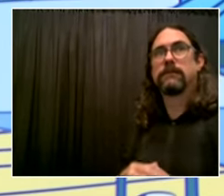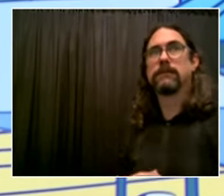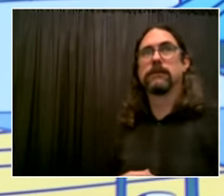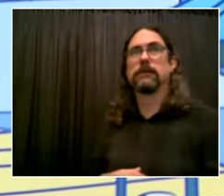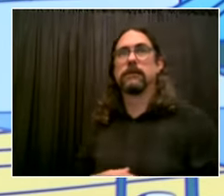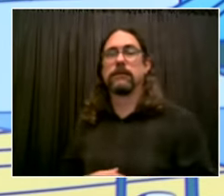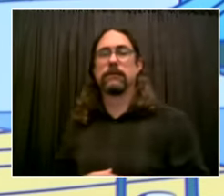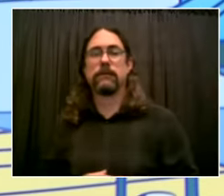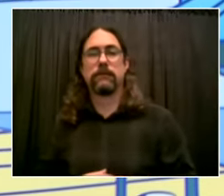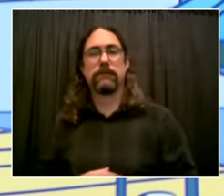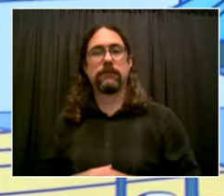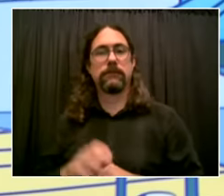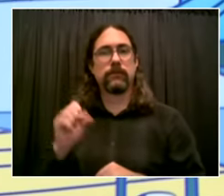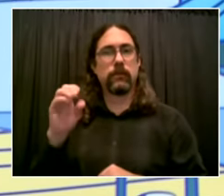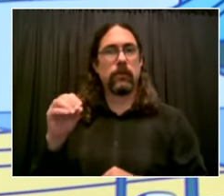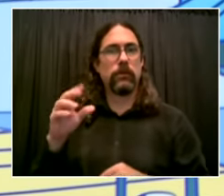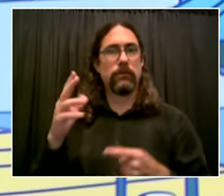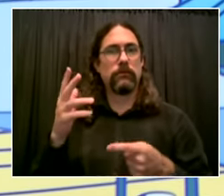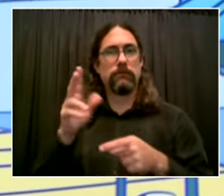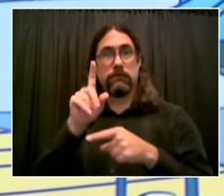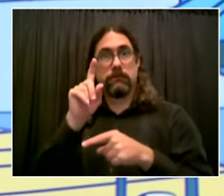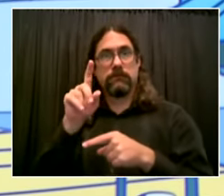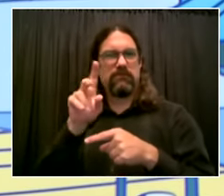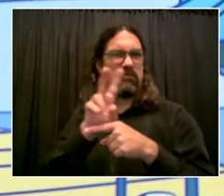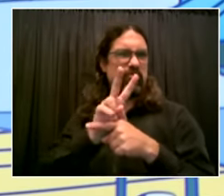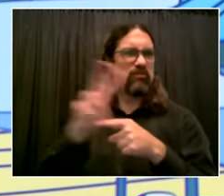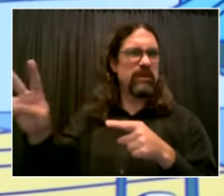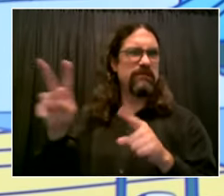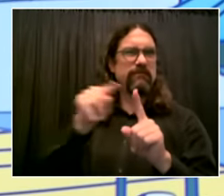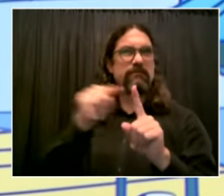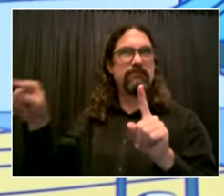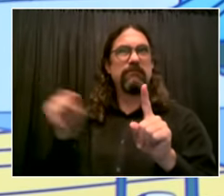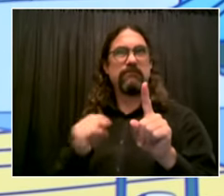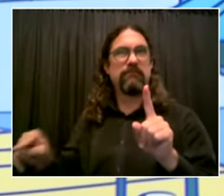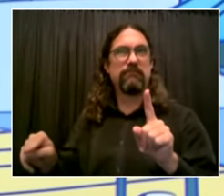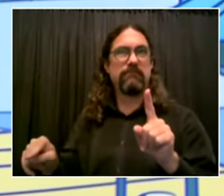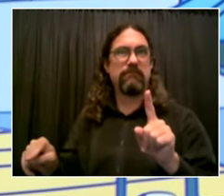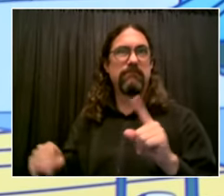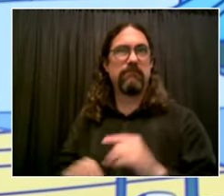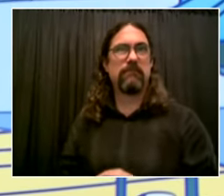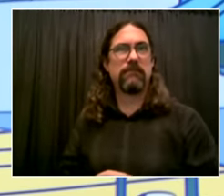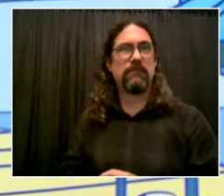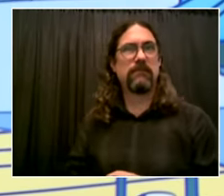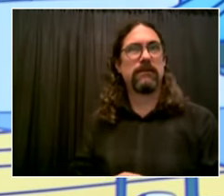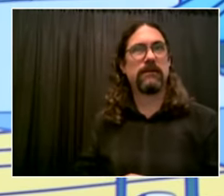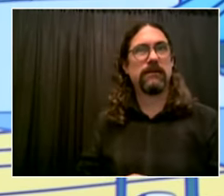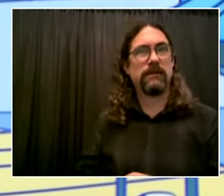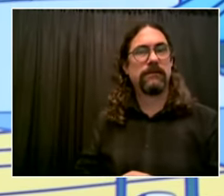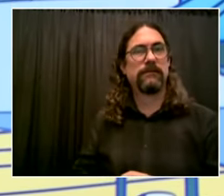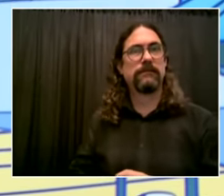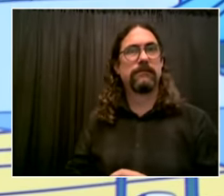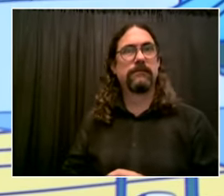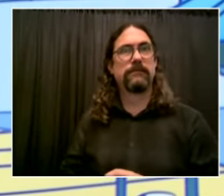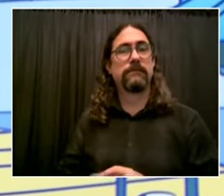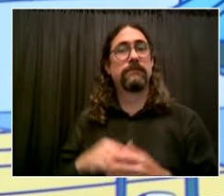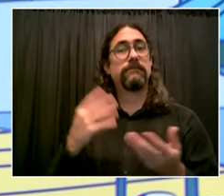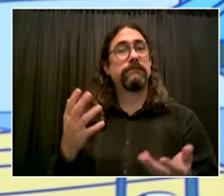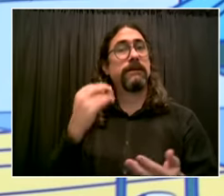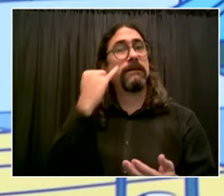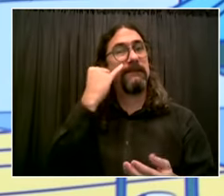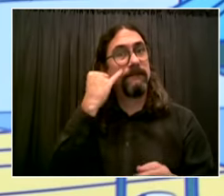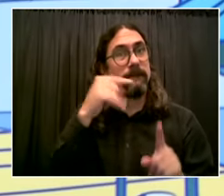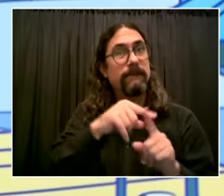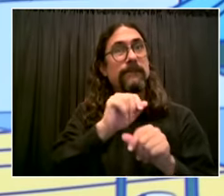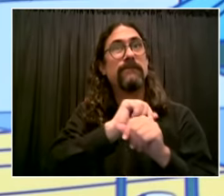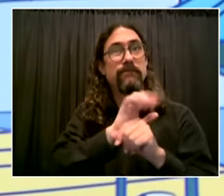be but unquestionably if a child's quarantine there'll be instructional options for them but a reminder we expect a lot less of that